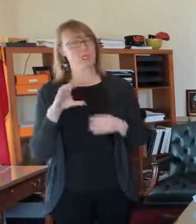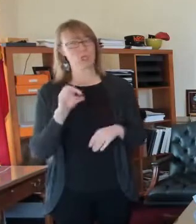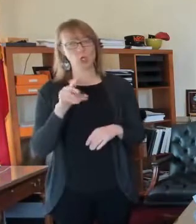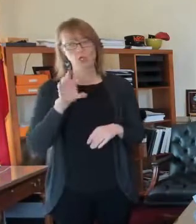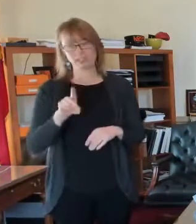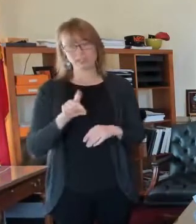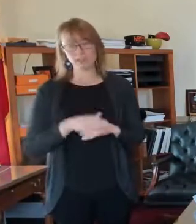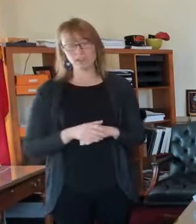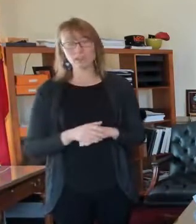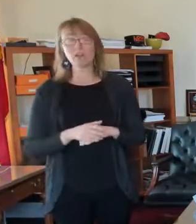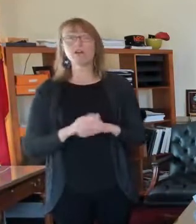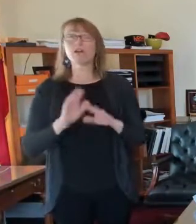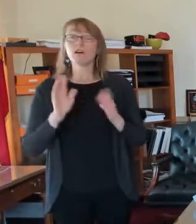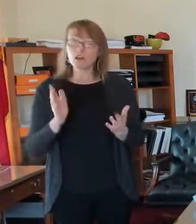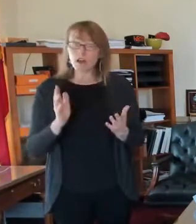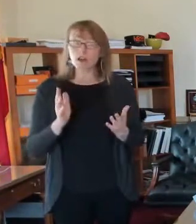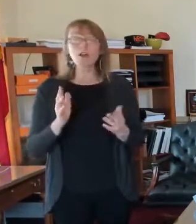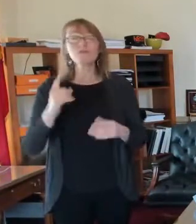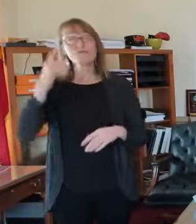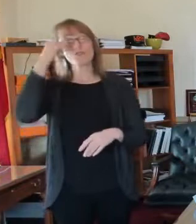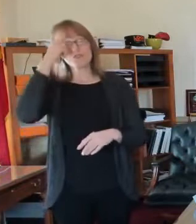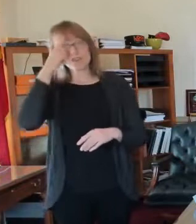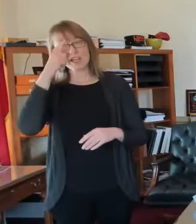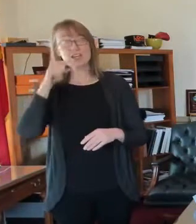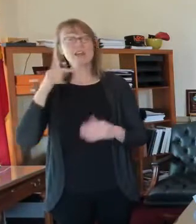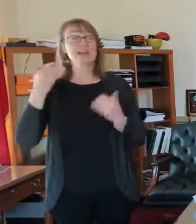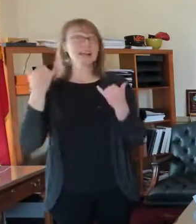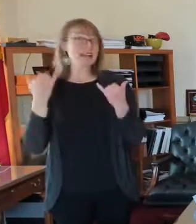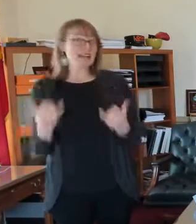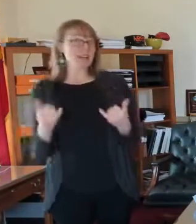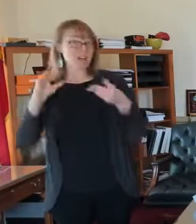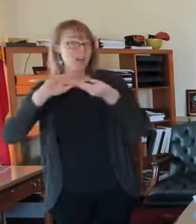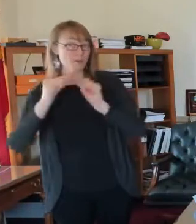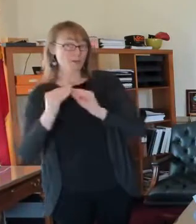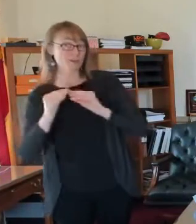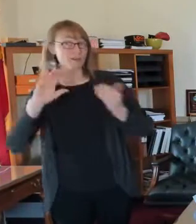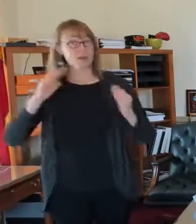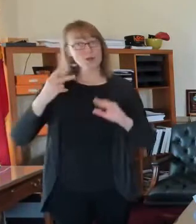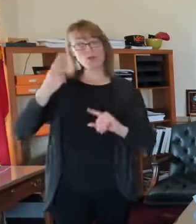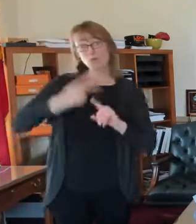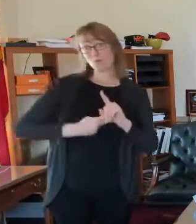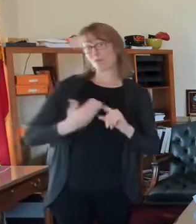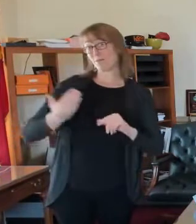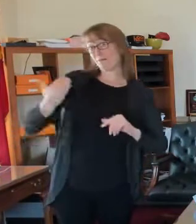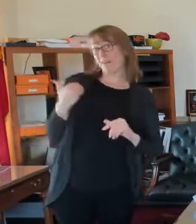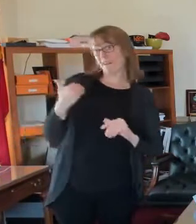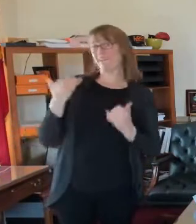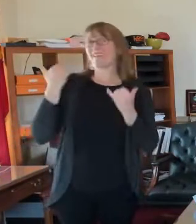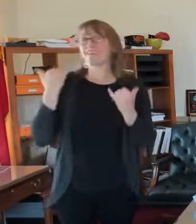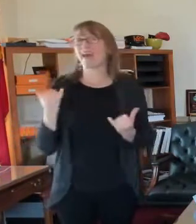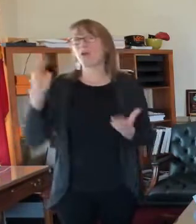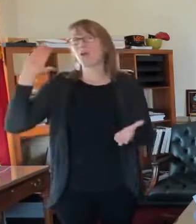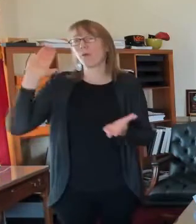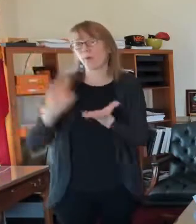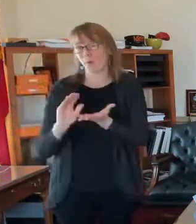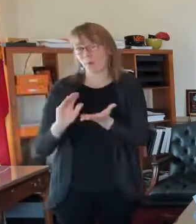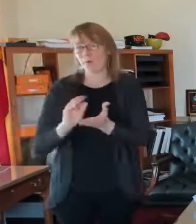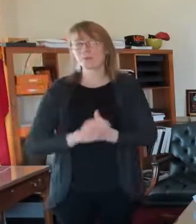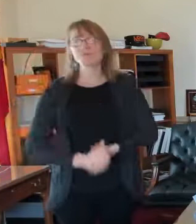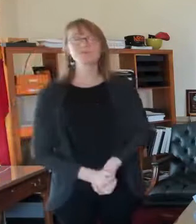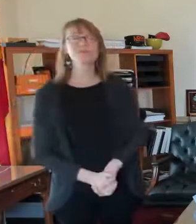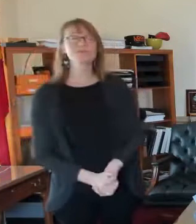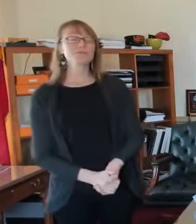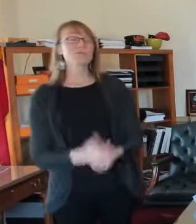we're down 600 people in the hospital. Round it off. Uh, patients admitted to the hospital. We are running an